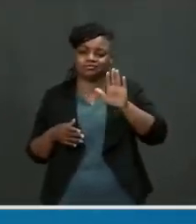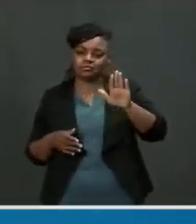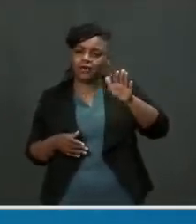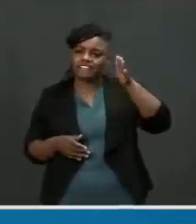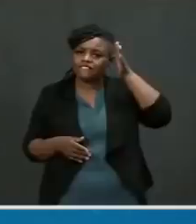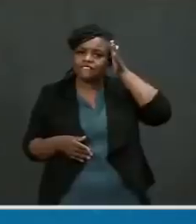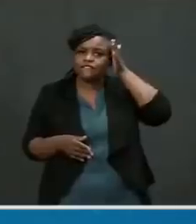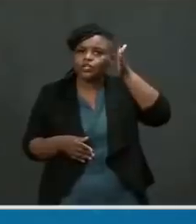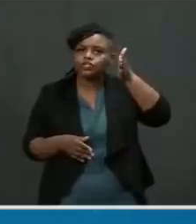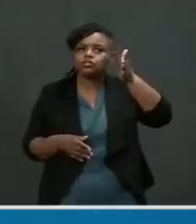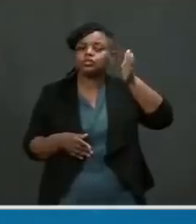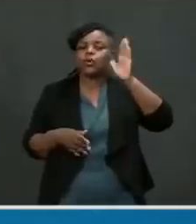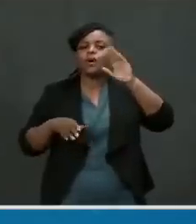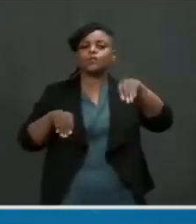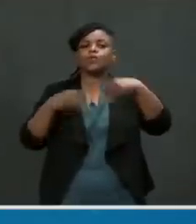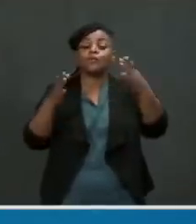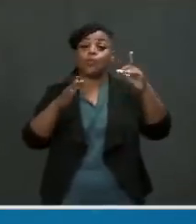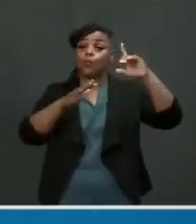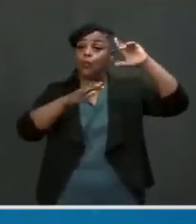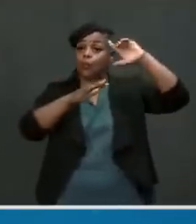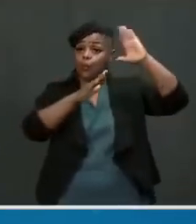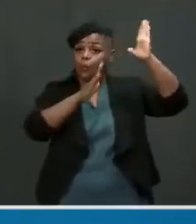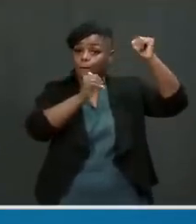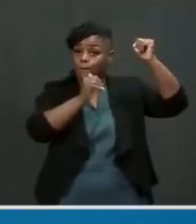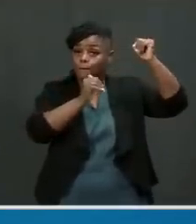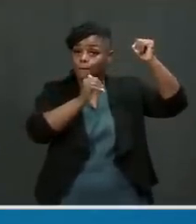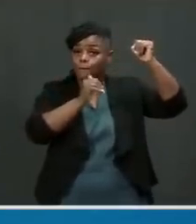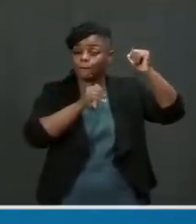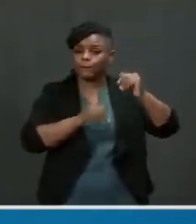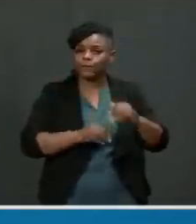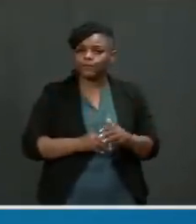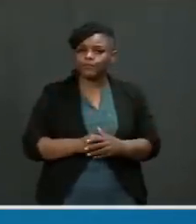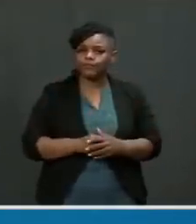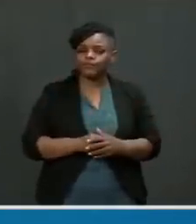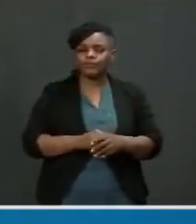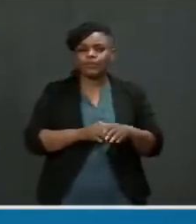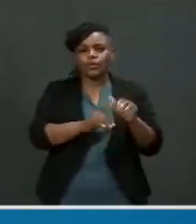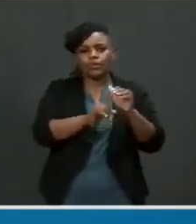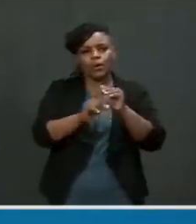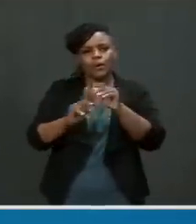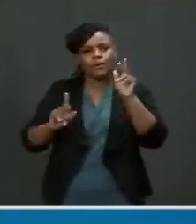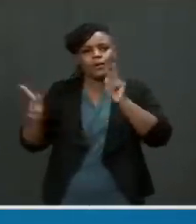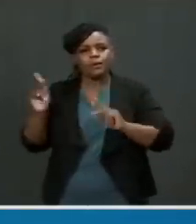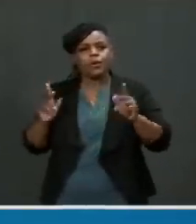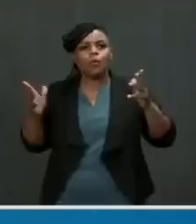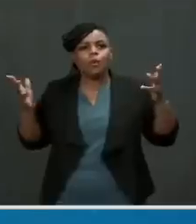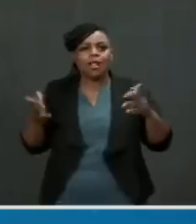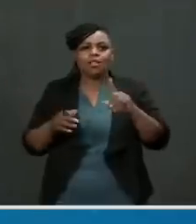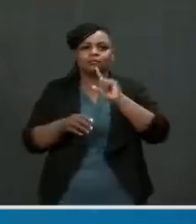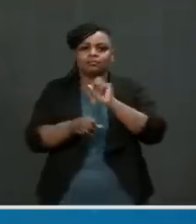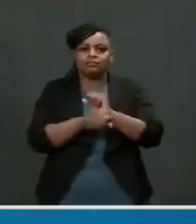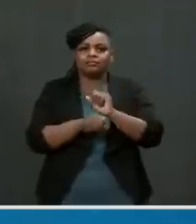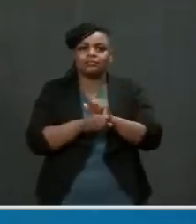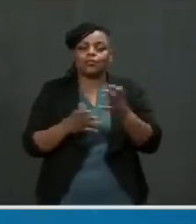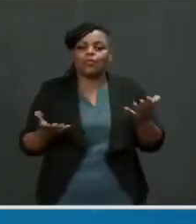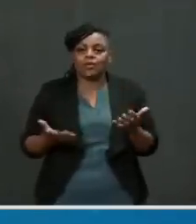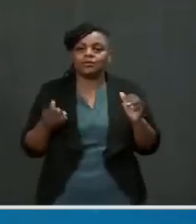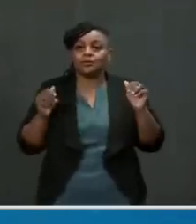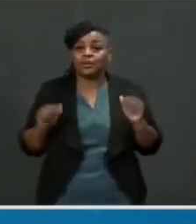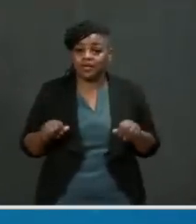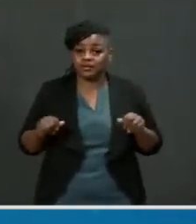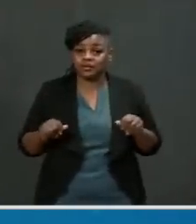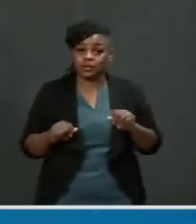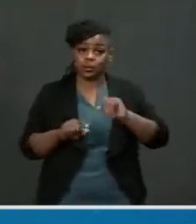hope about what is possible and to remind people about what is possible. Again, when we set the bar high because we